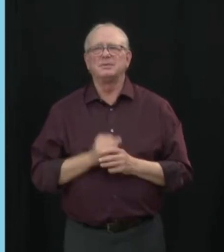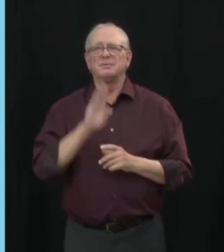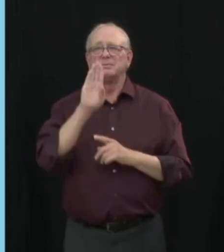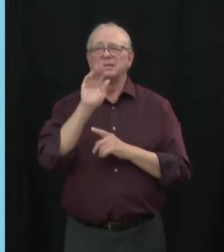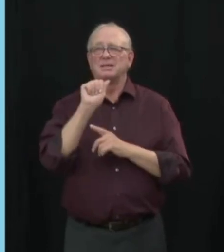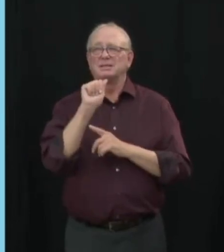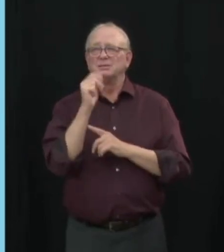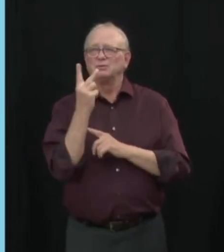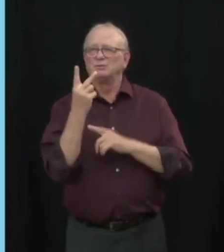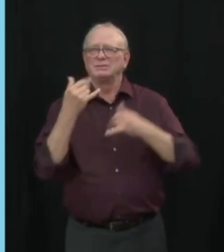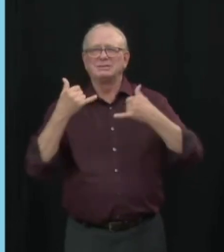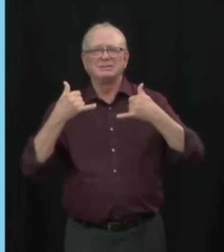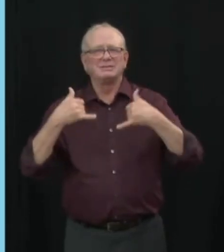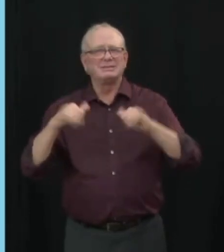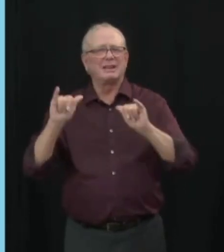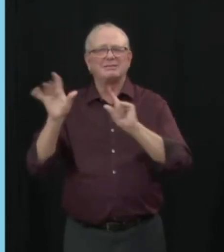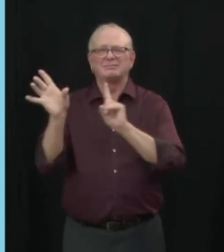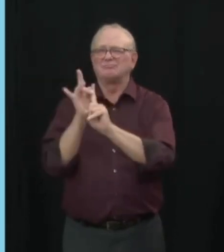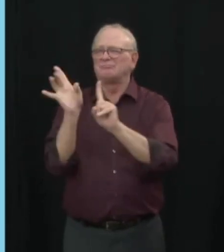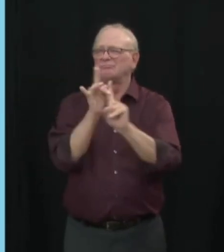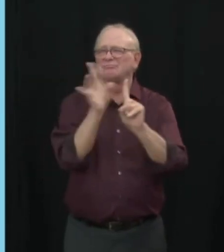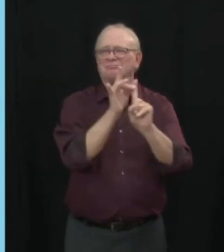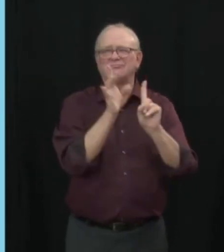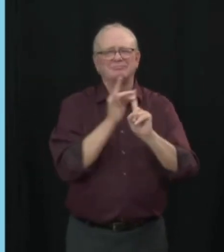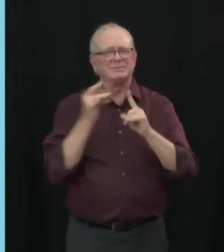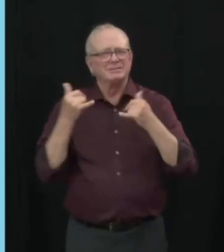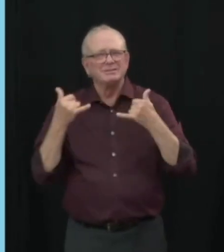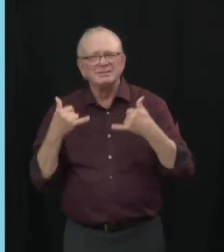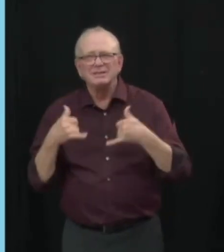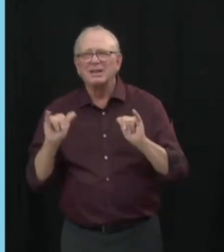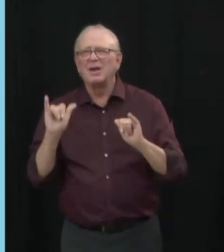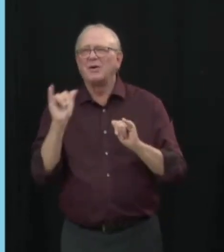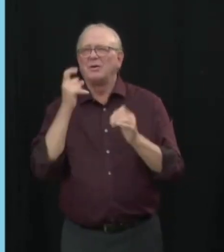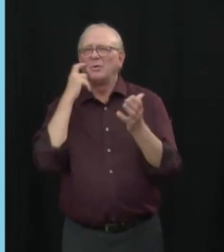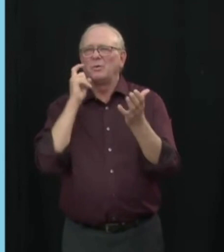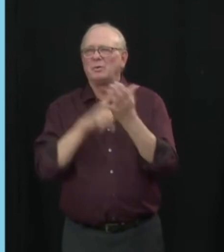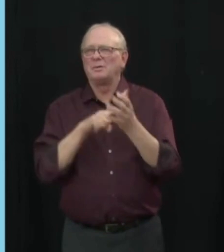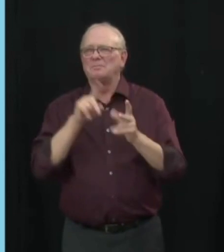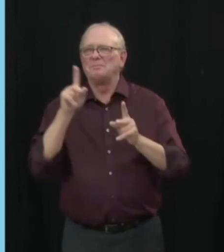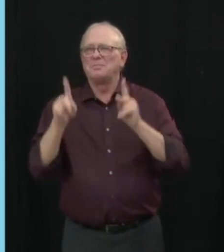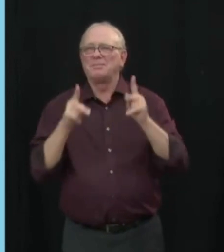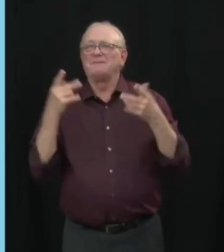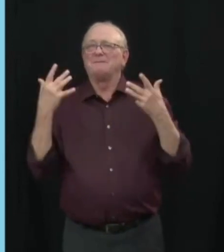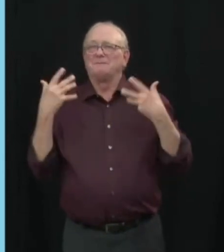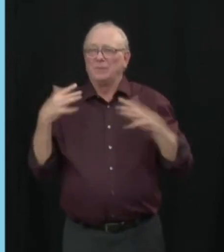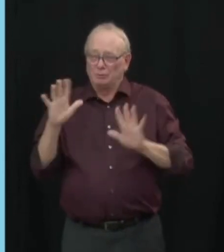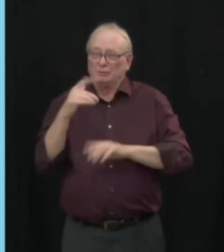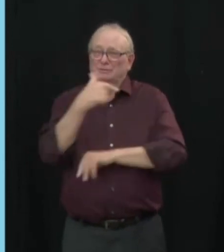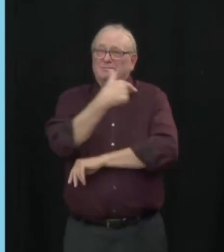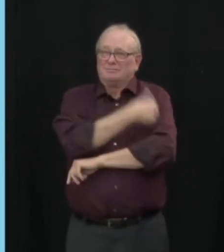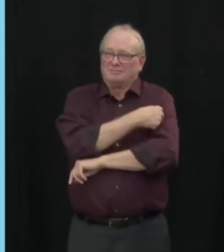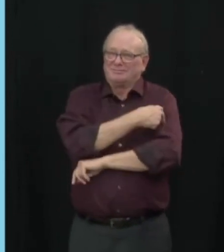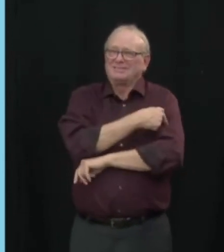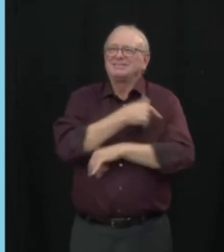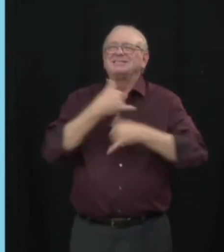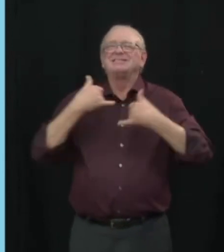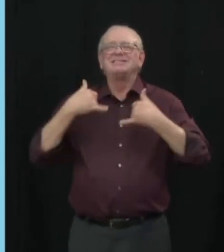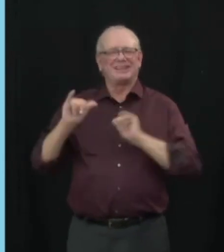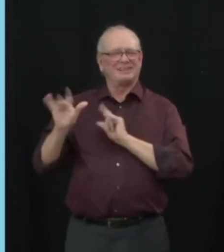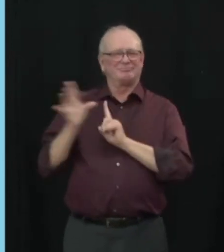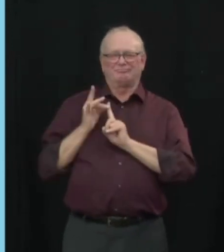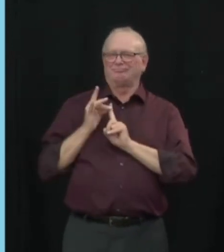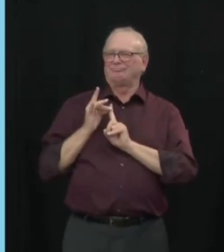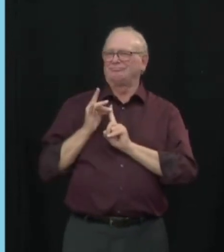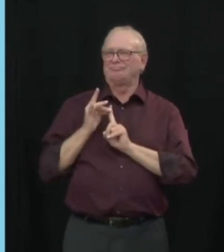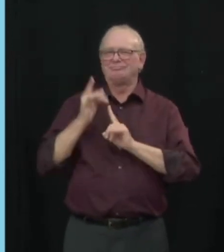more breakthrough infections in those with a full vaccine series. Given that, I know there are questions about the importance of vaccines